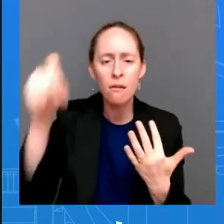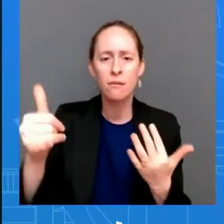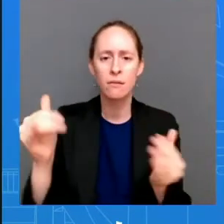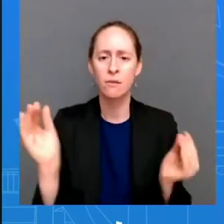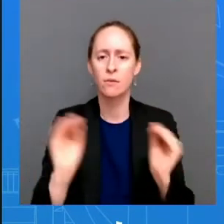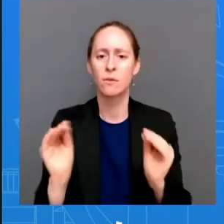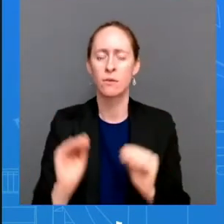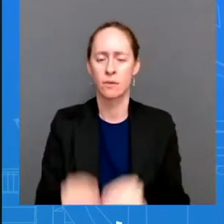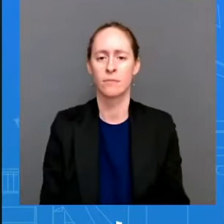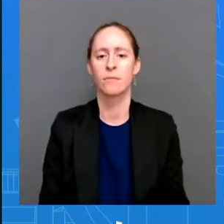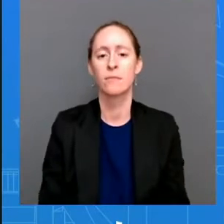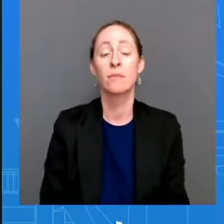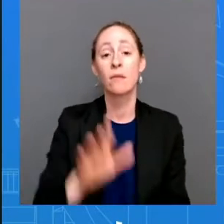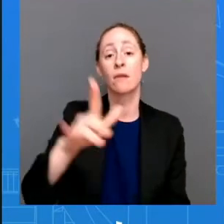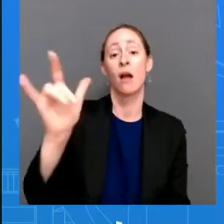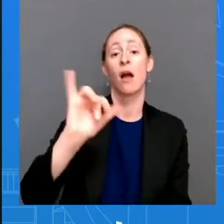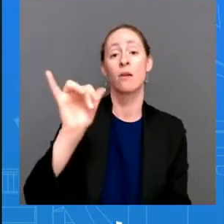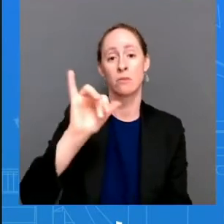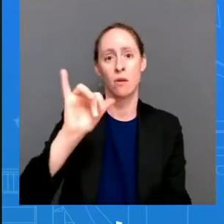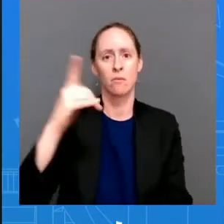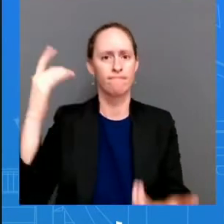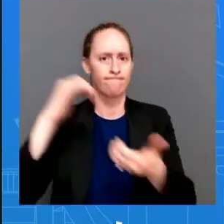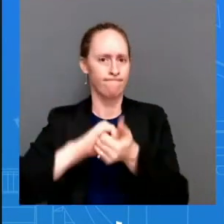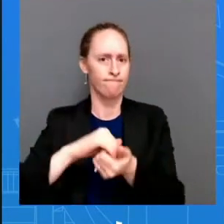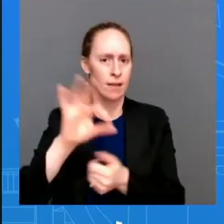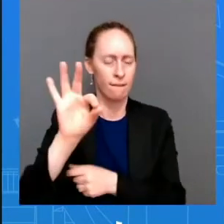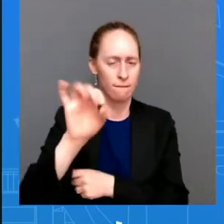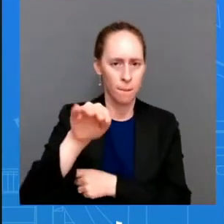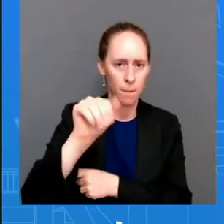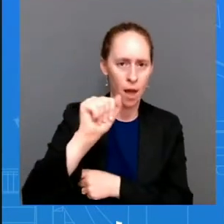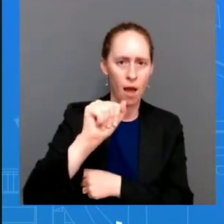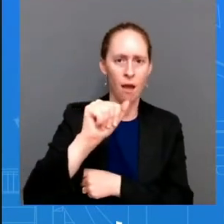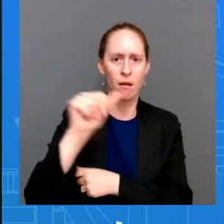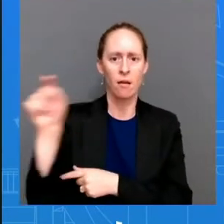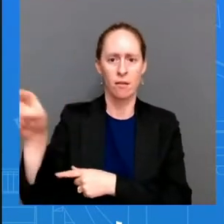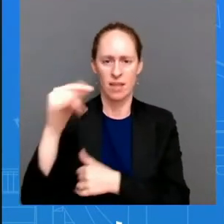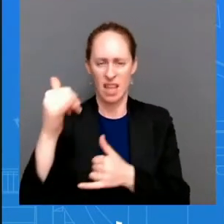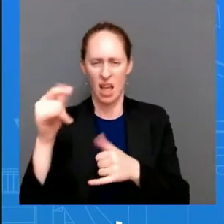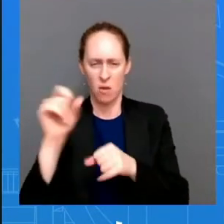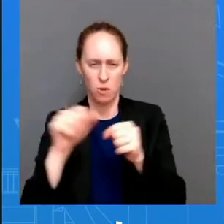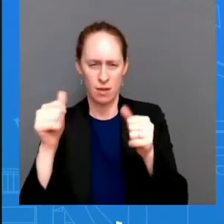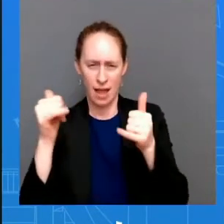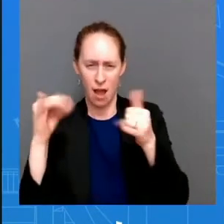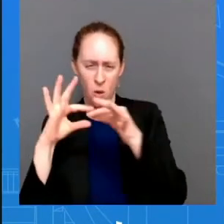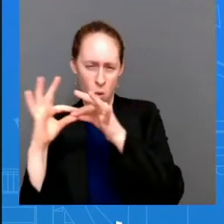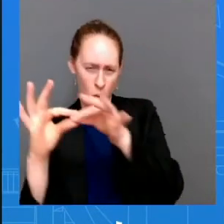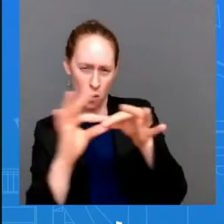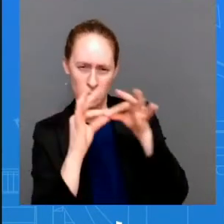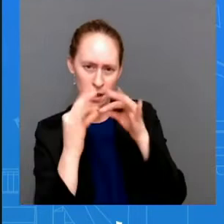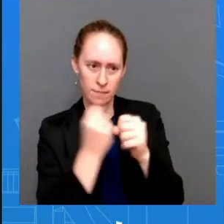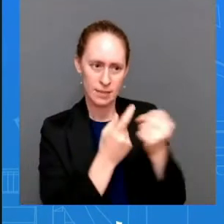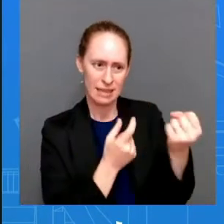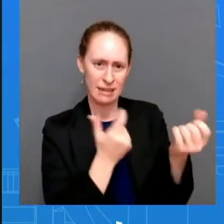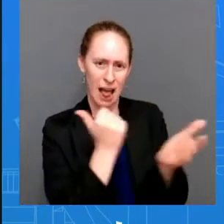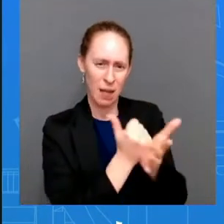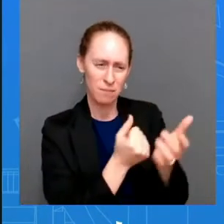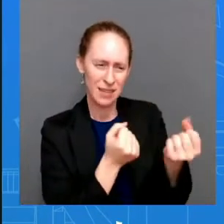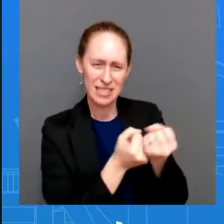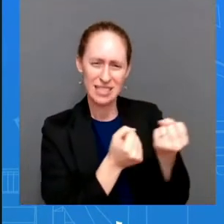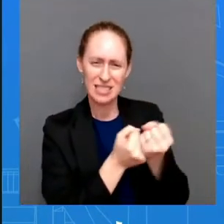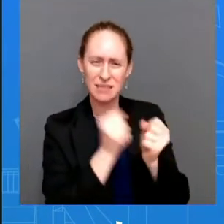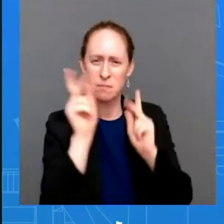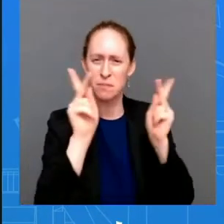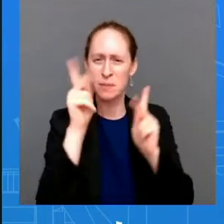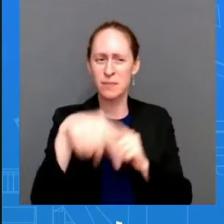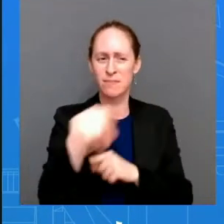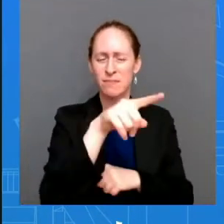the administration to be as help to be helpful to the state of kentucky and again i've said this before but our hearts go out